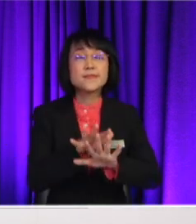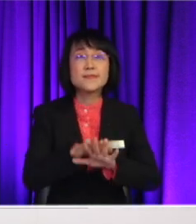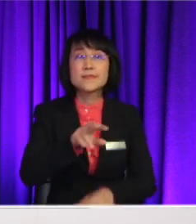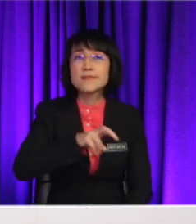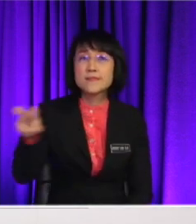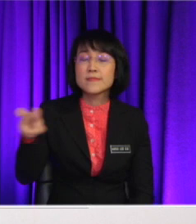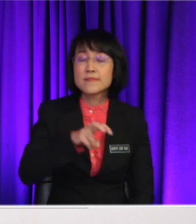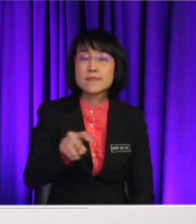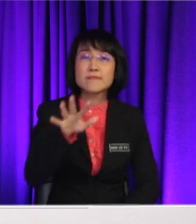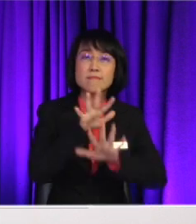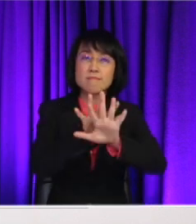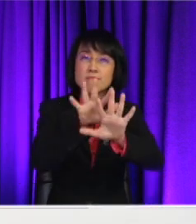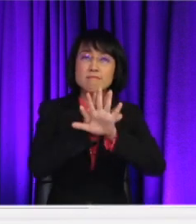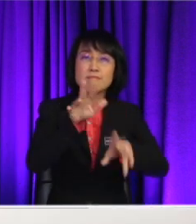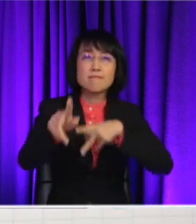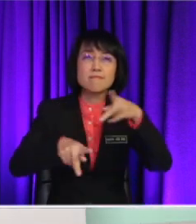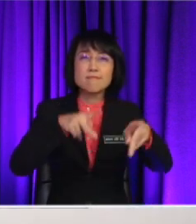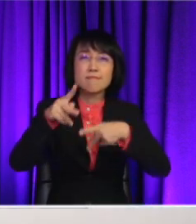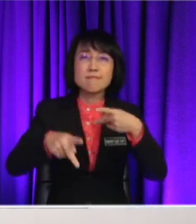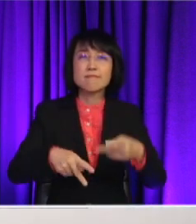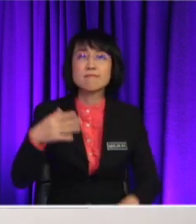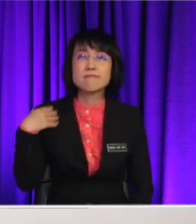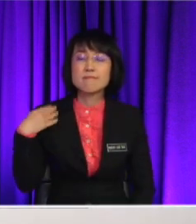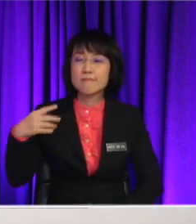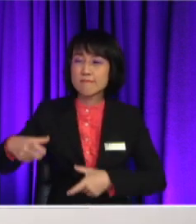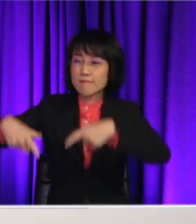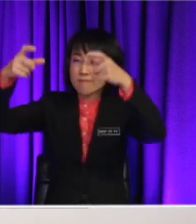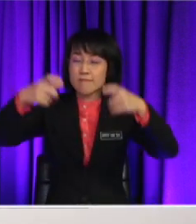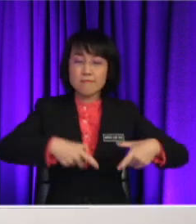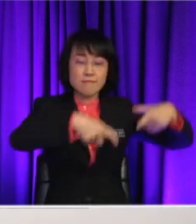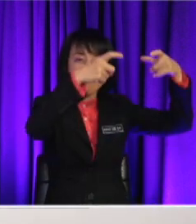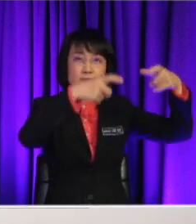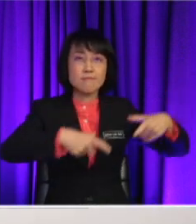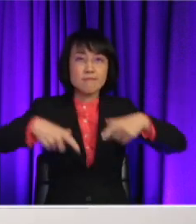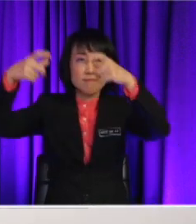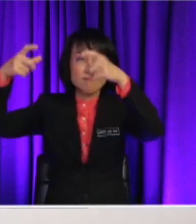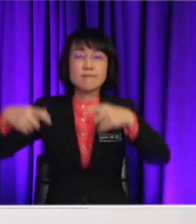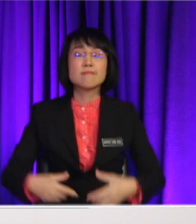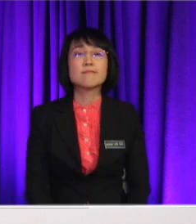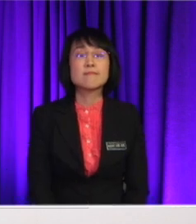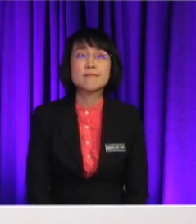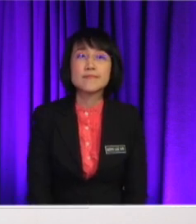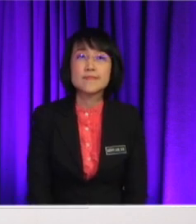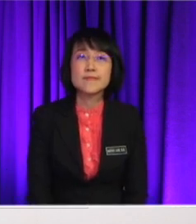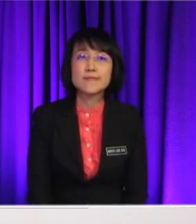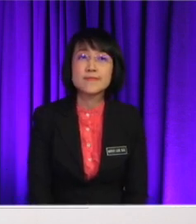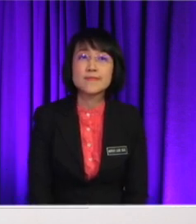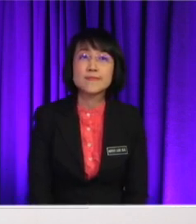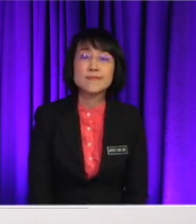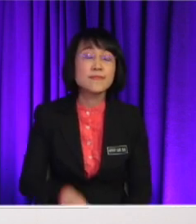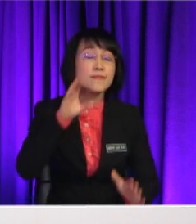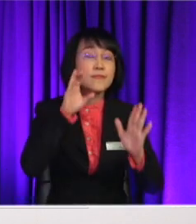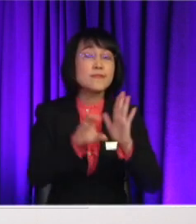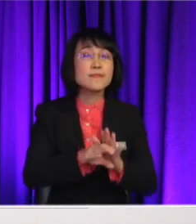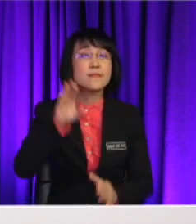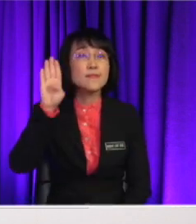background with some buildings around Okay, so in the background we can see that there are some vehicles, buildings, right? Yeah, okay How about picture B?